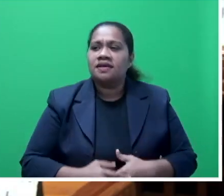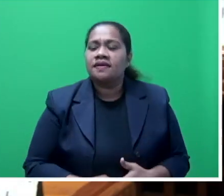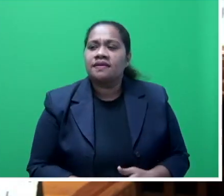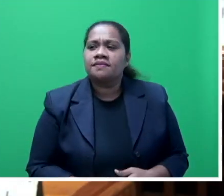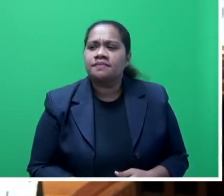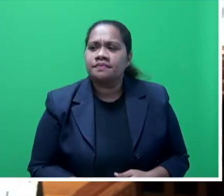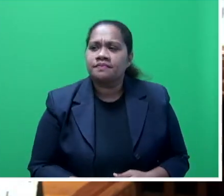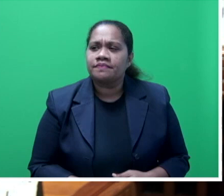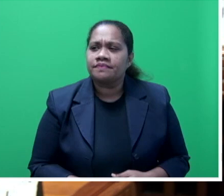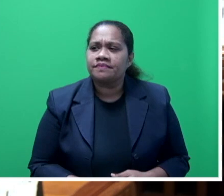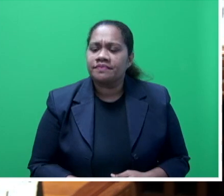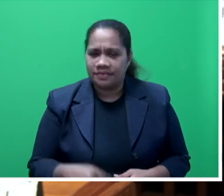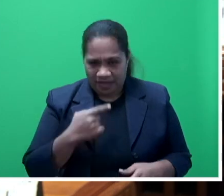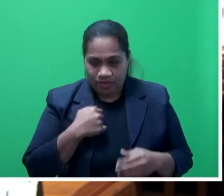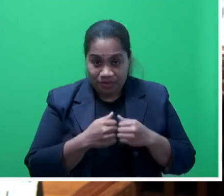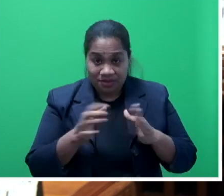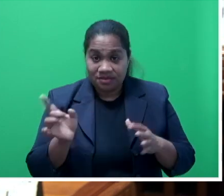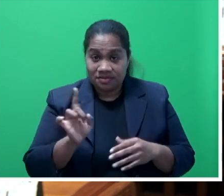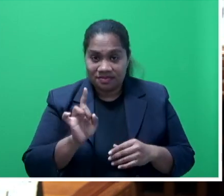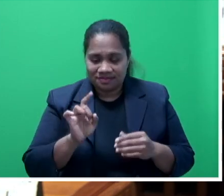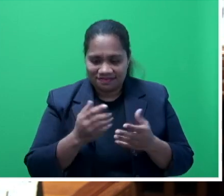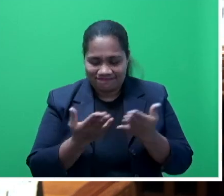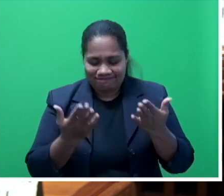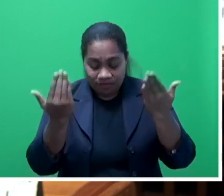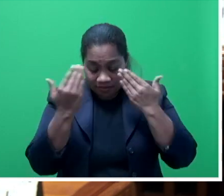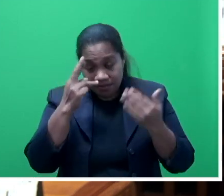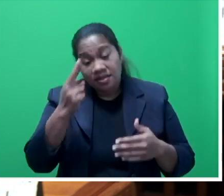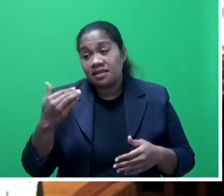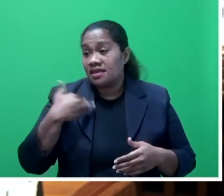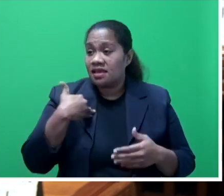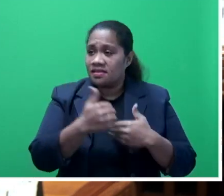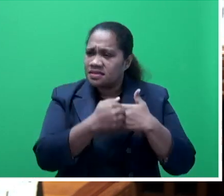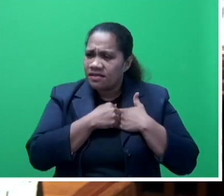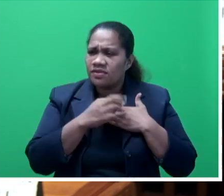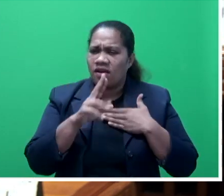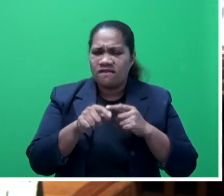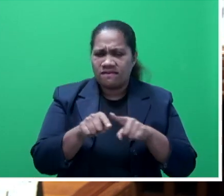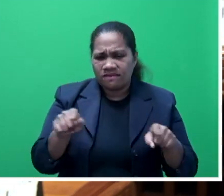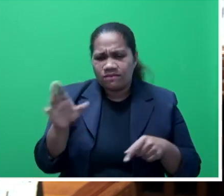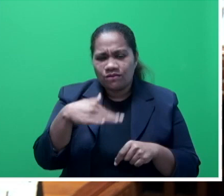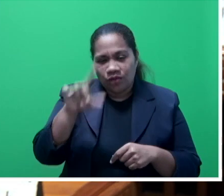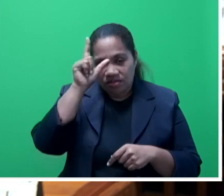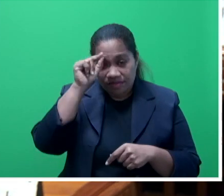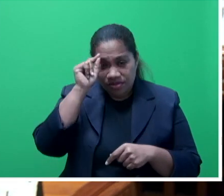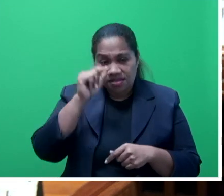Let me begin by saying Mr Speaker sir that the health and safety and wellbeing of all Fijians